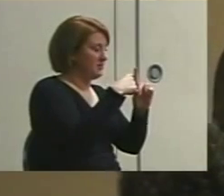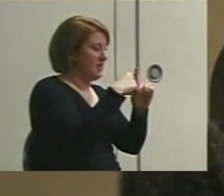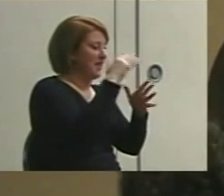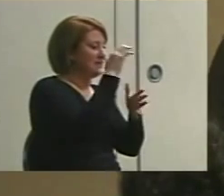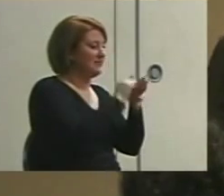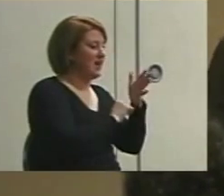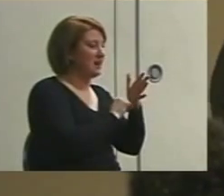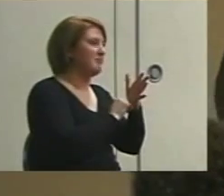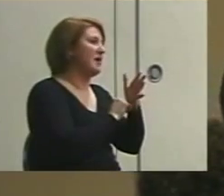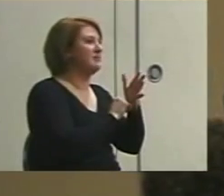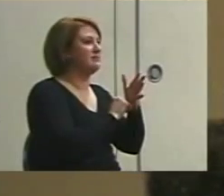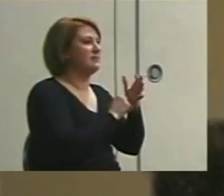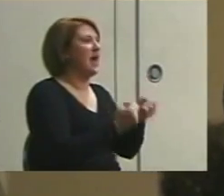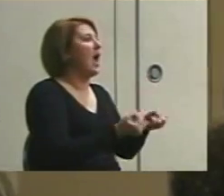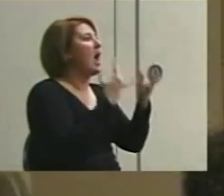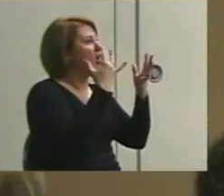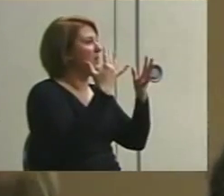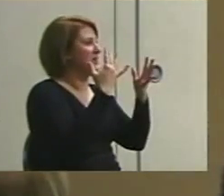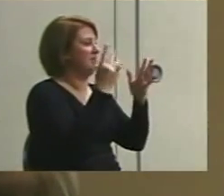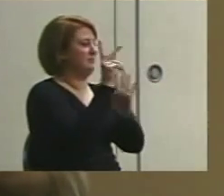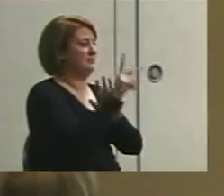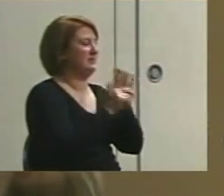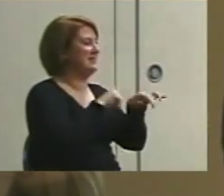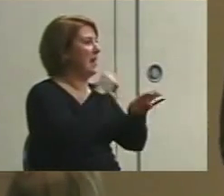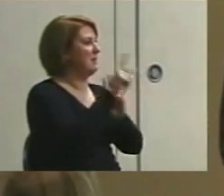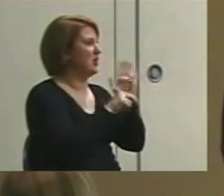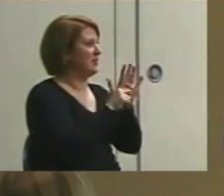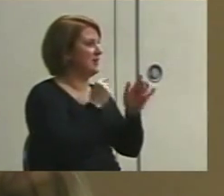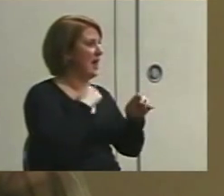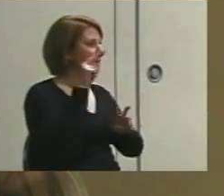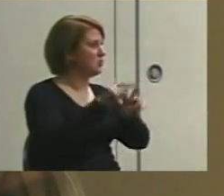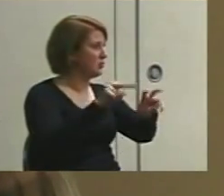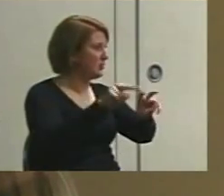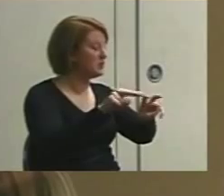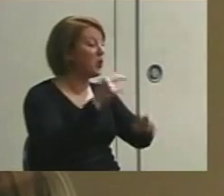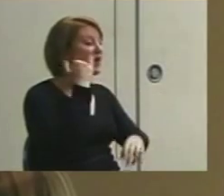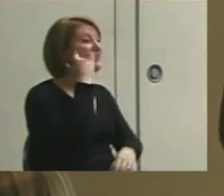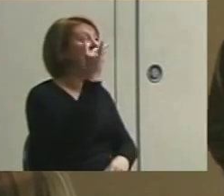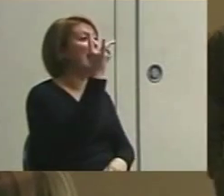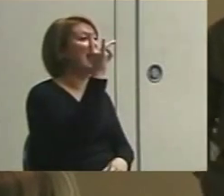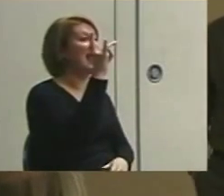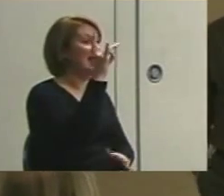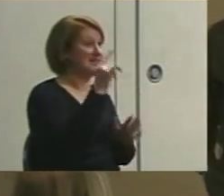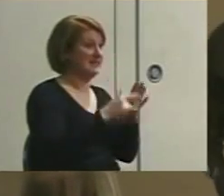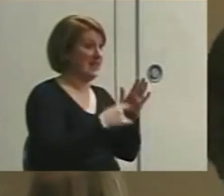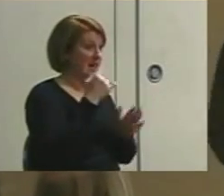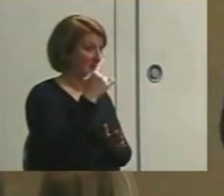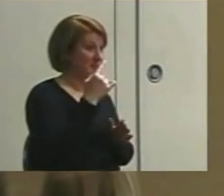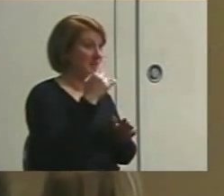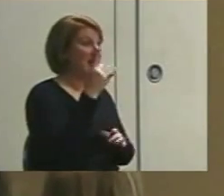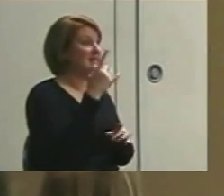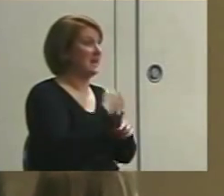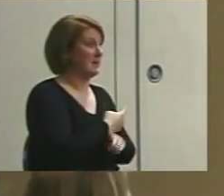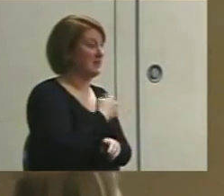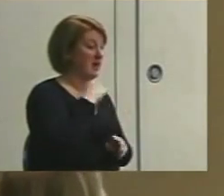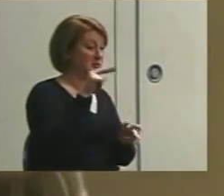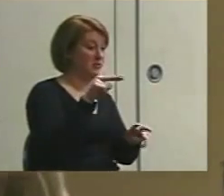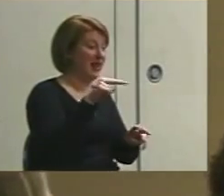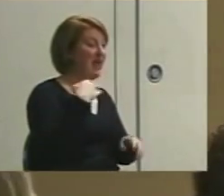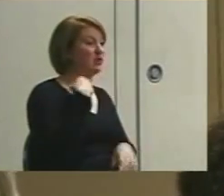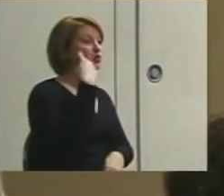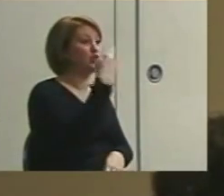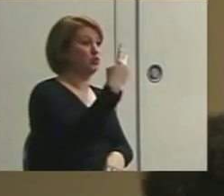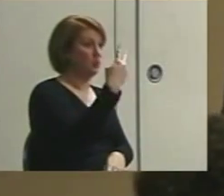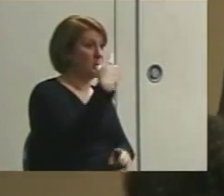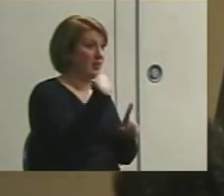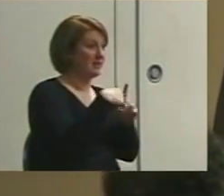by total number of intervals that I observed him. So if I observed for eight intervals and he had two pluses, I'm going to